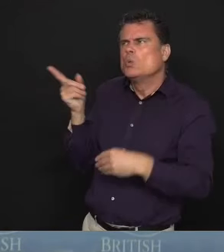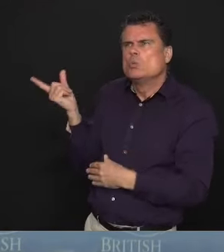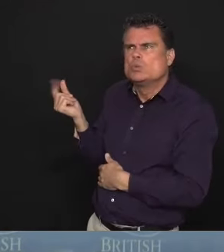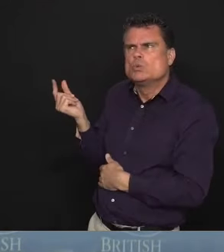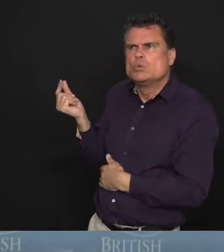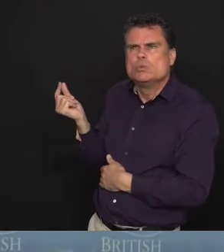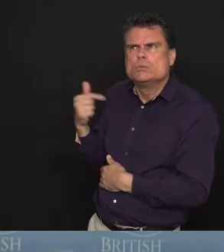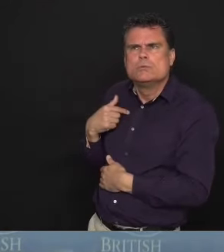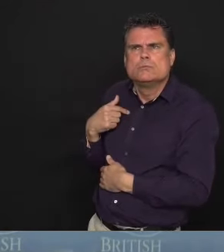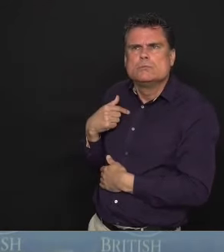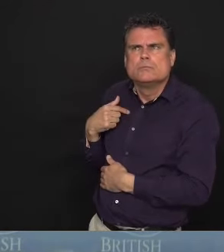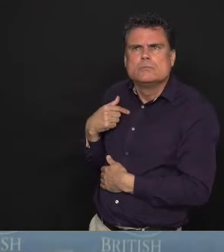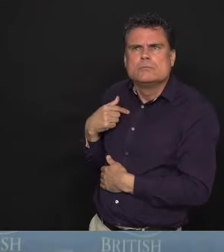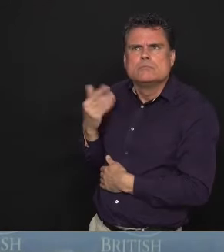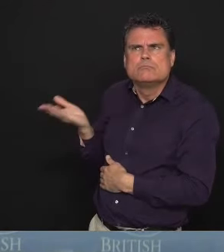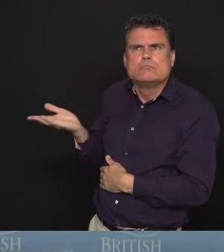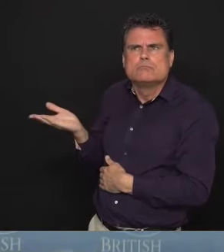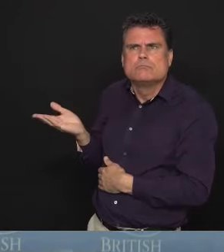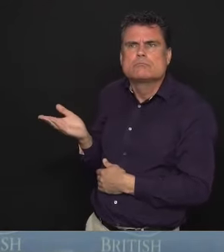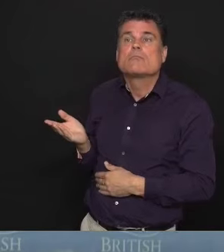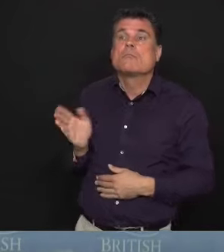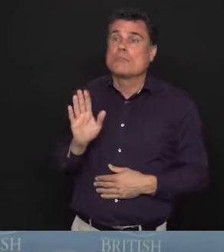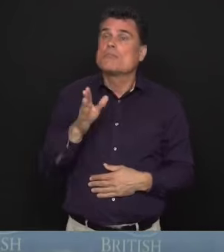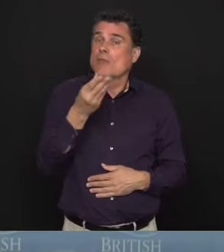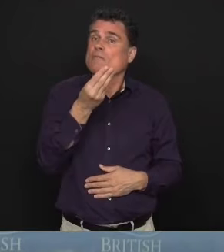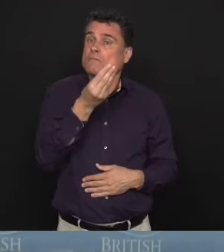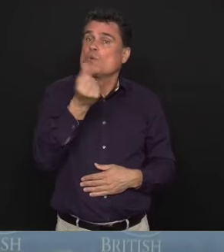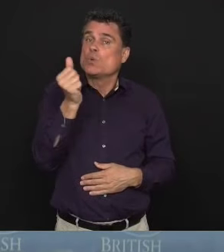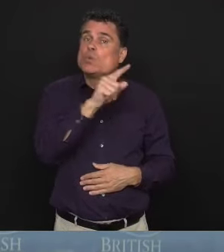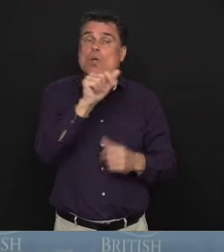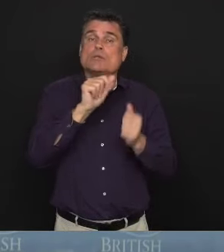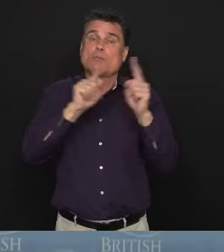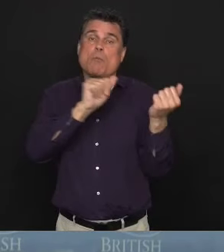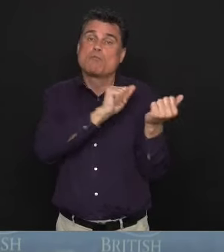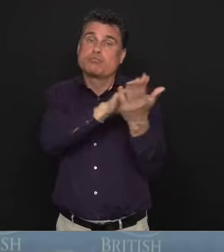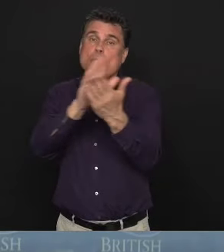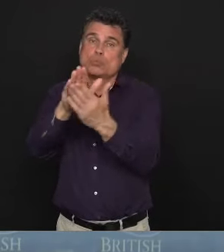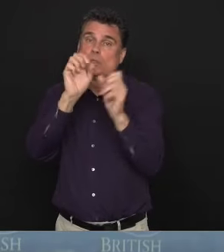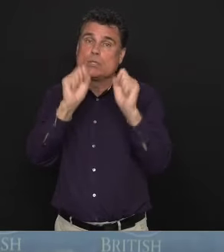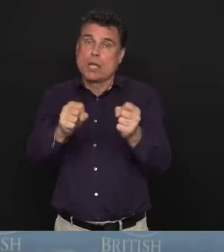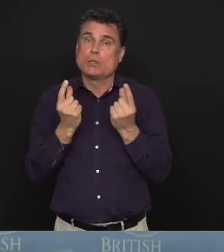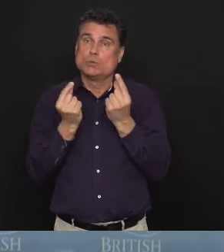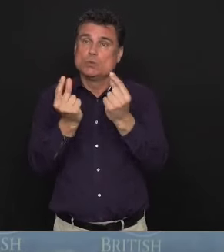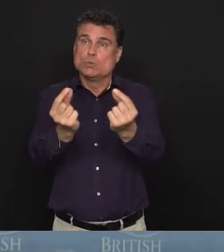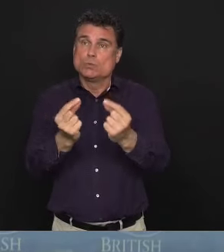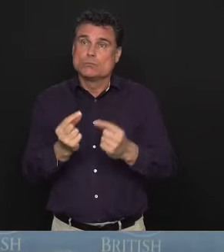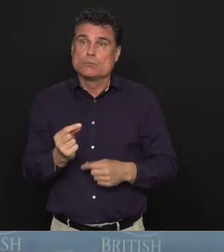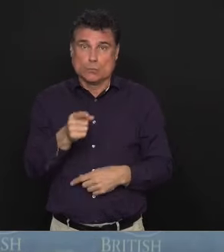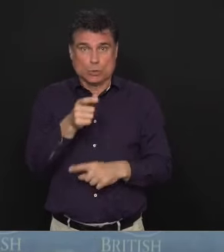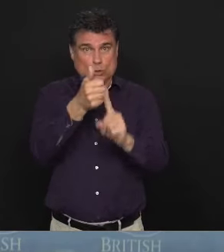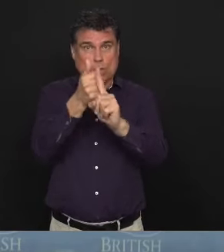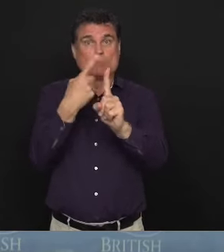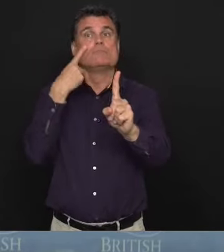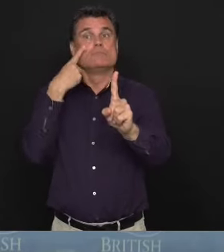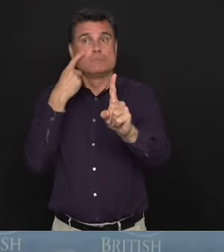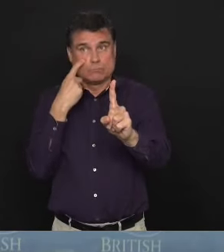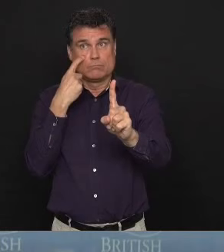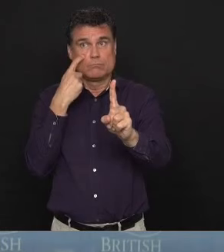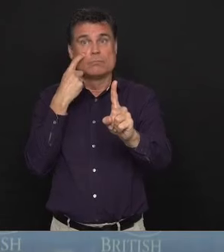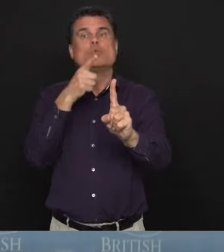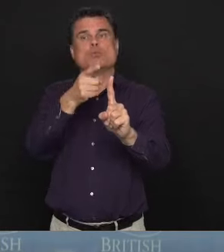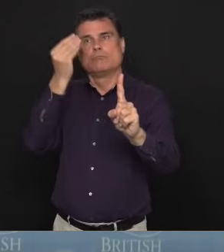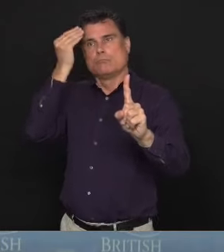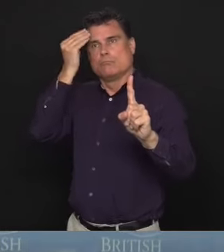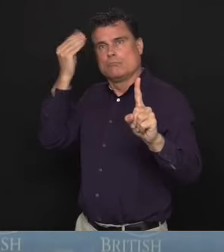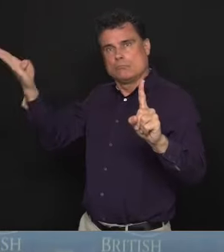of ways in which that can be dealt with. One is they can contact their local bylaw enforcement officer in their local